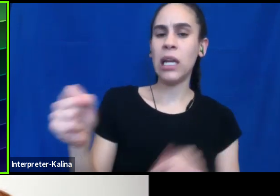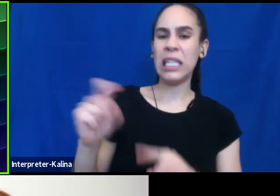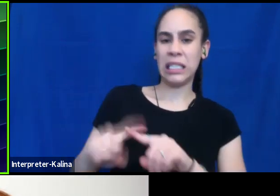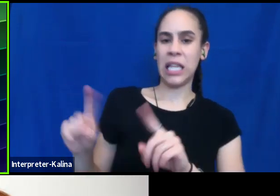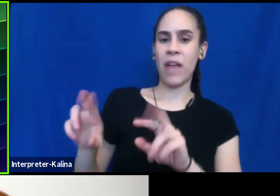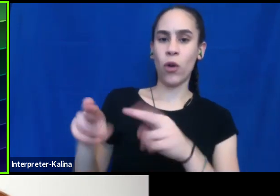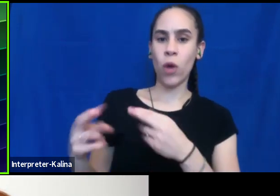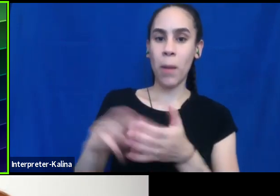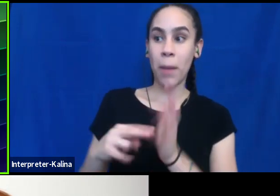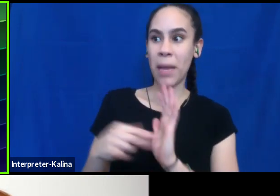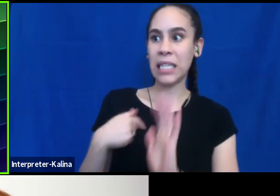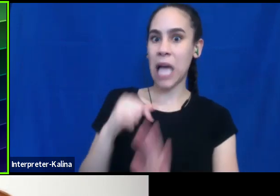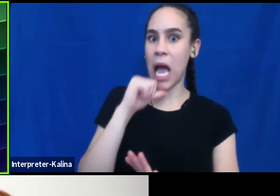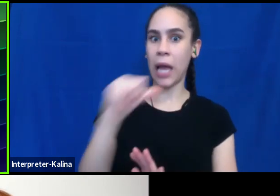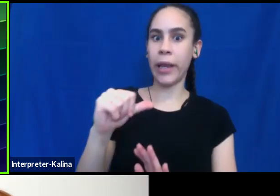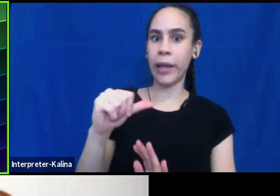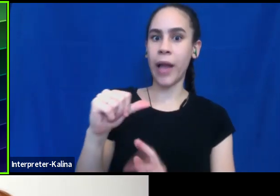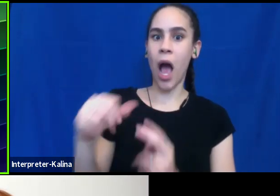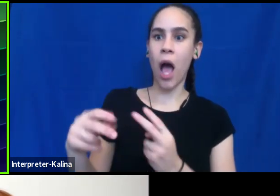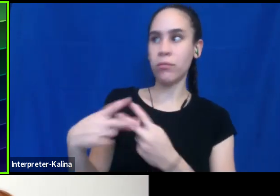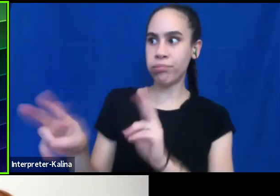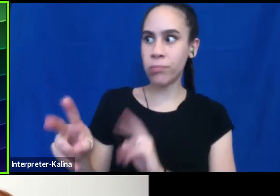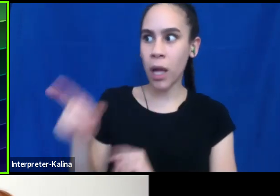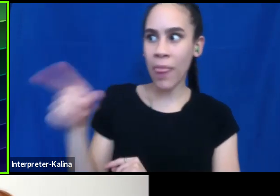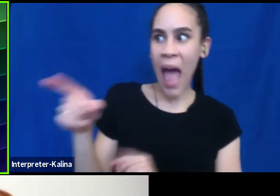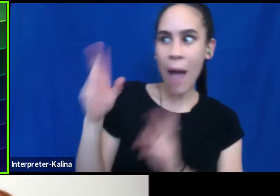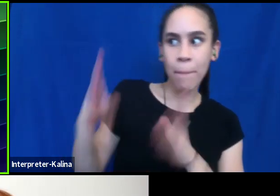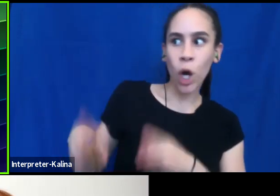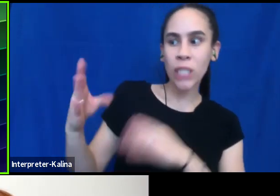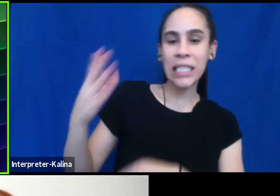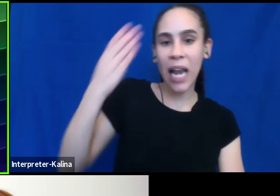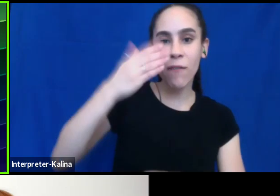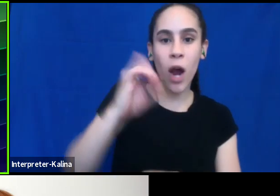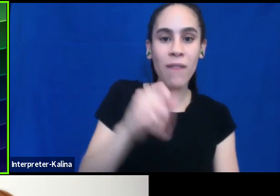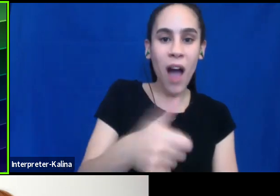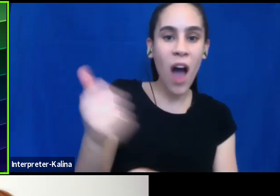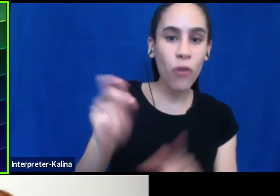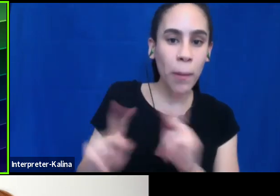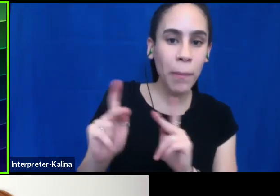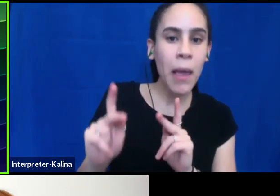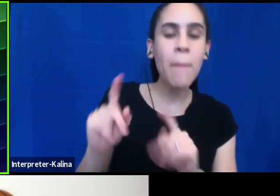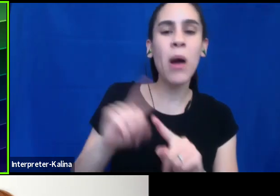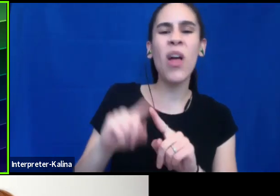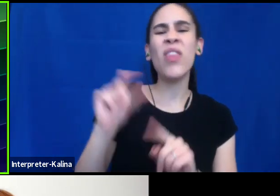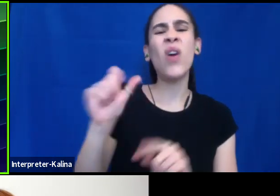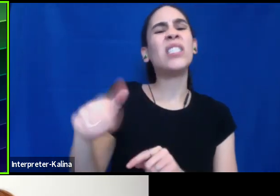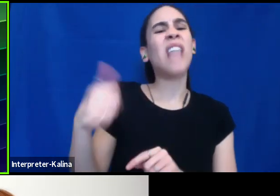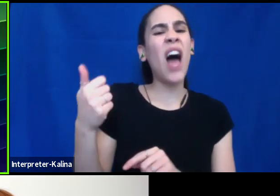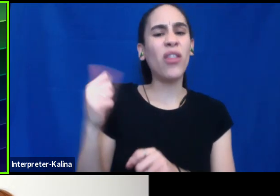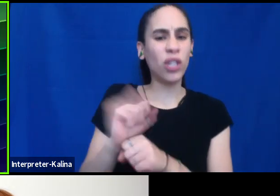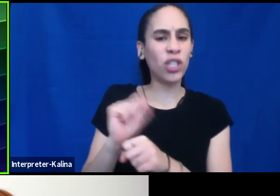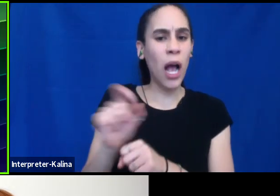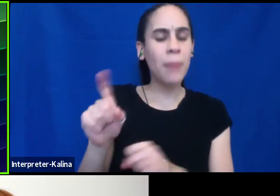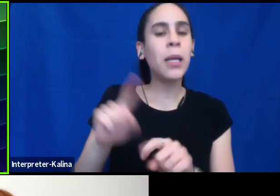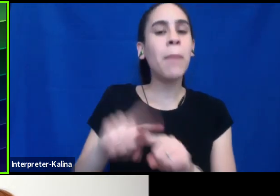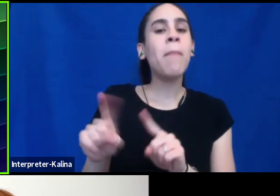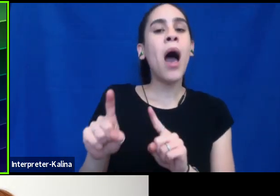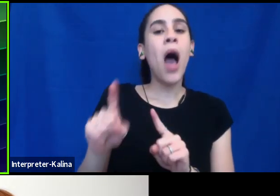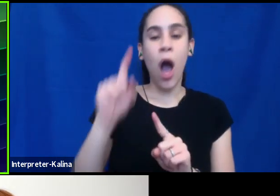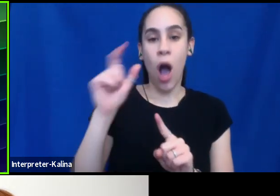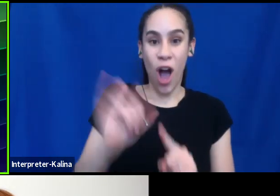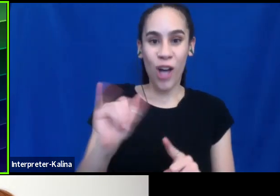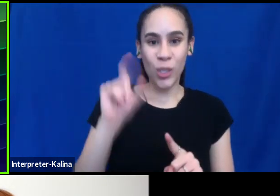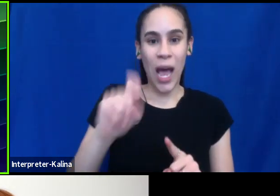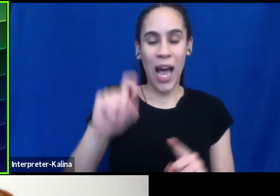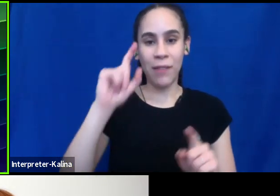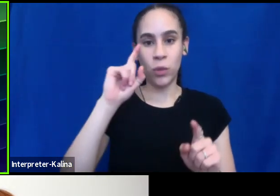outing the person in front of other people, you know, whatever those little patch up jobs are, but then we also need to look at the, the big long